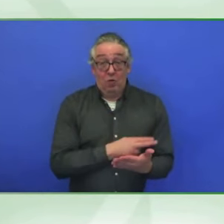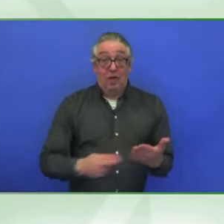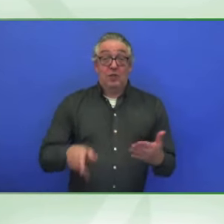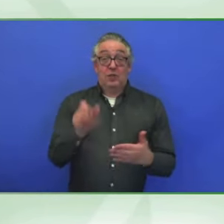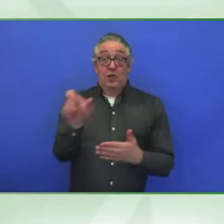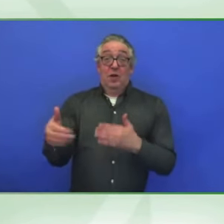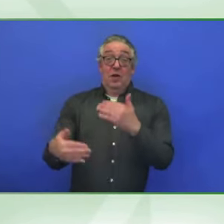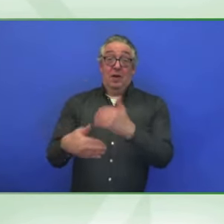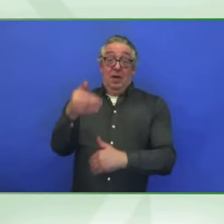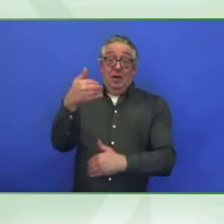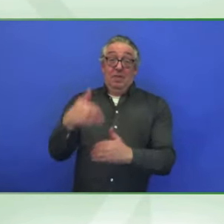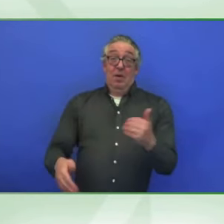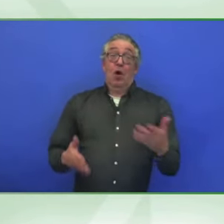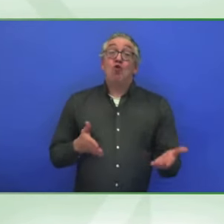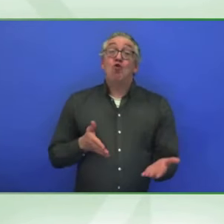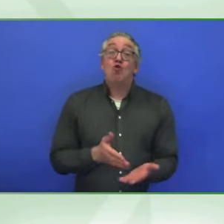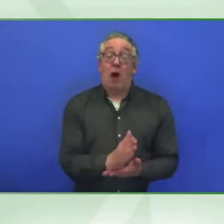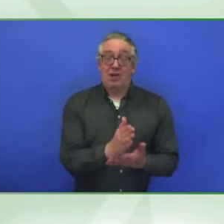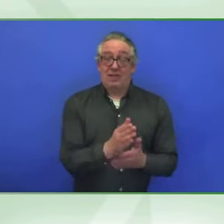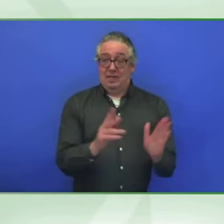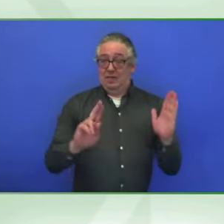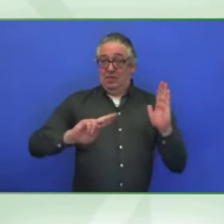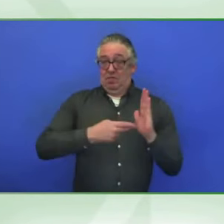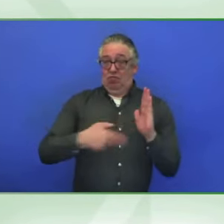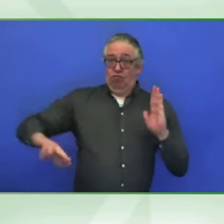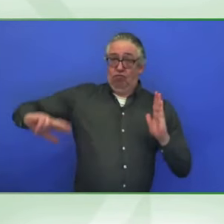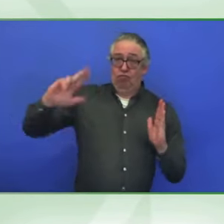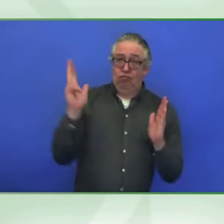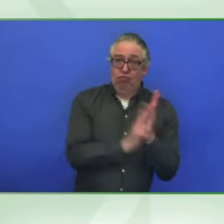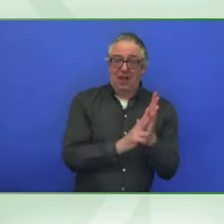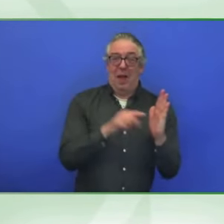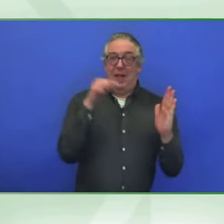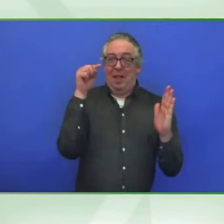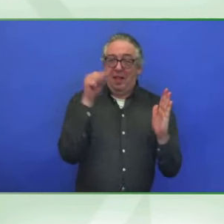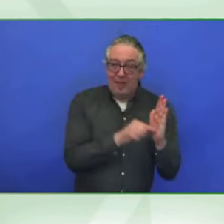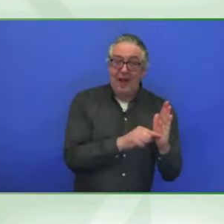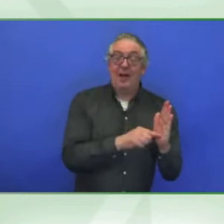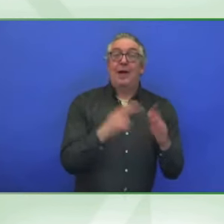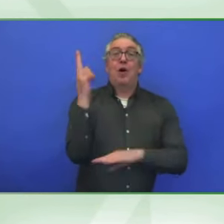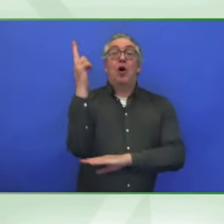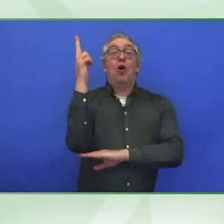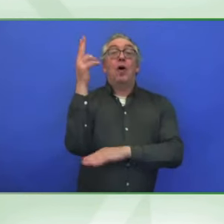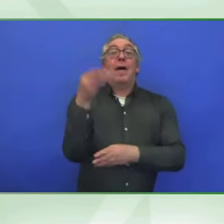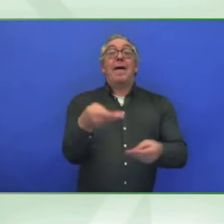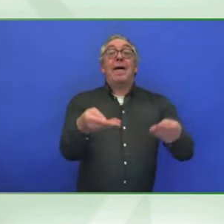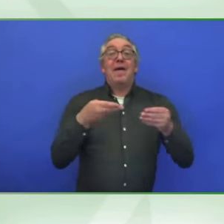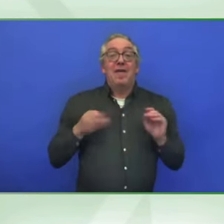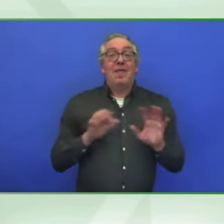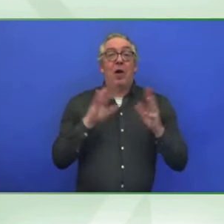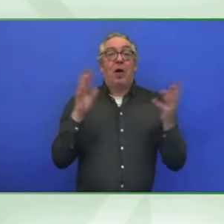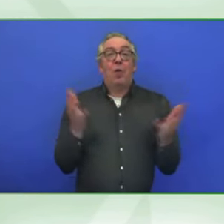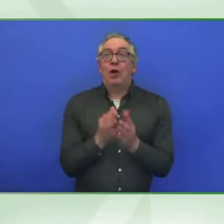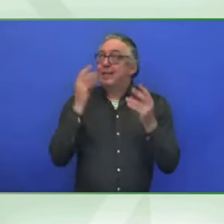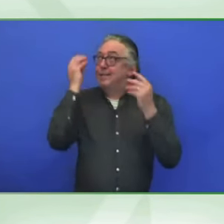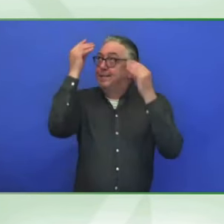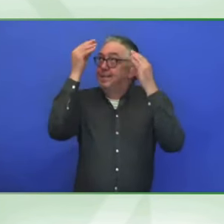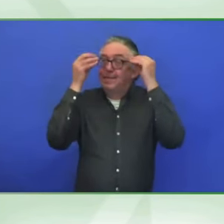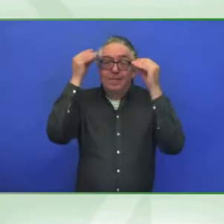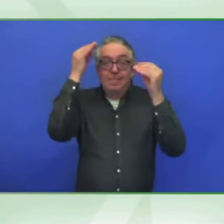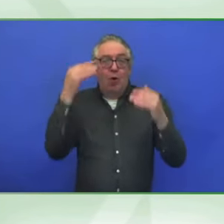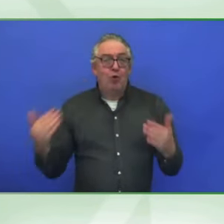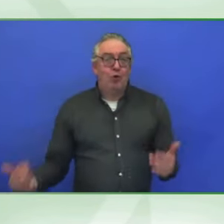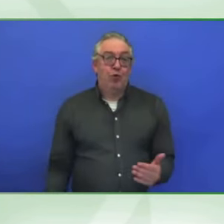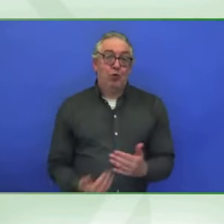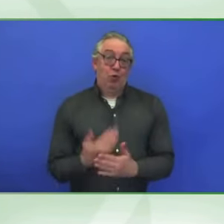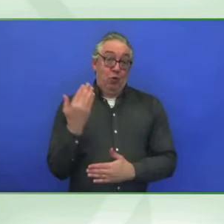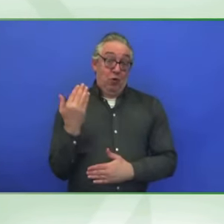of paradigm, the change of mentality. It has required governments to do lots of legal